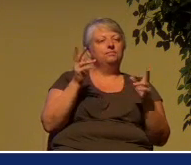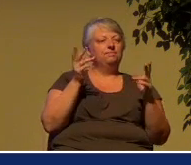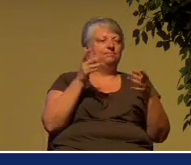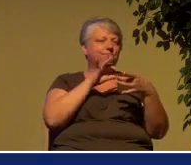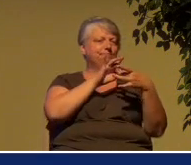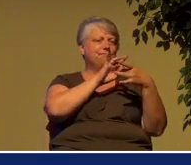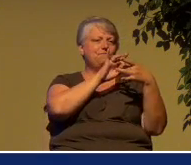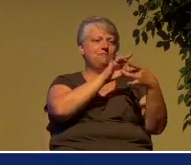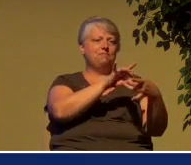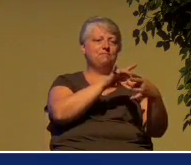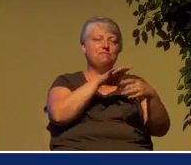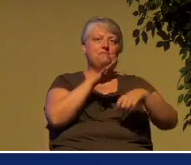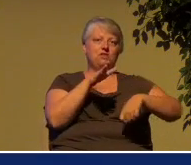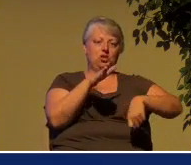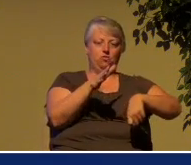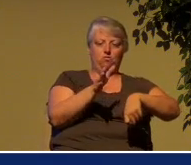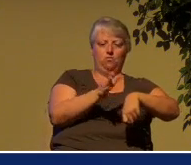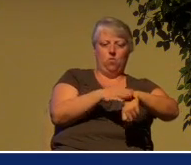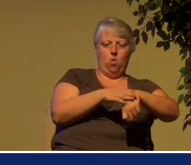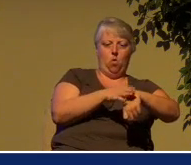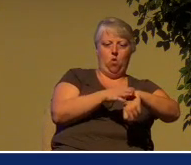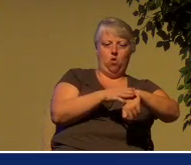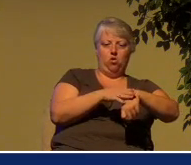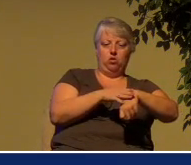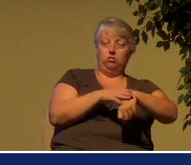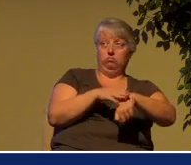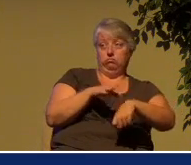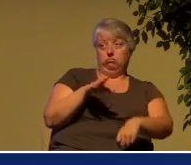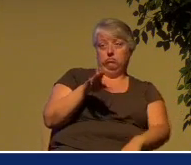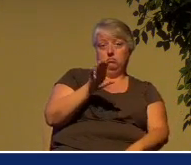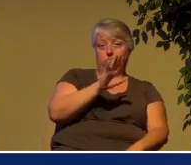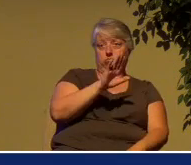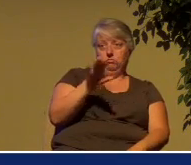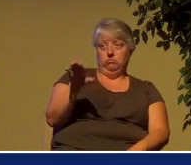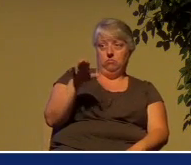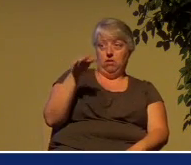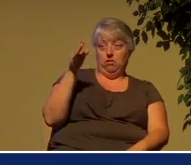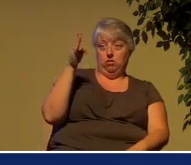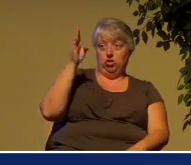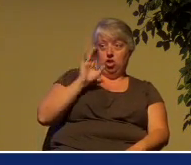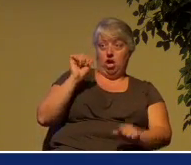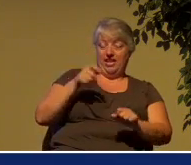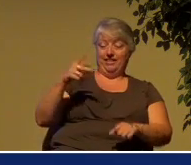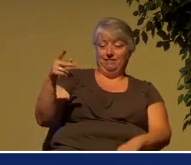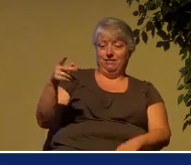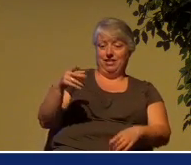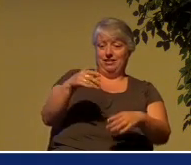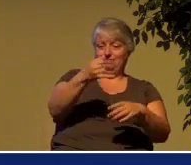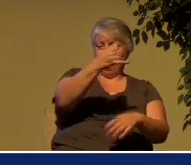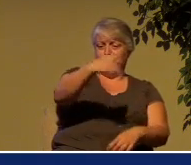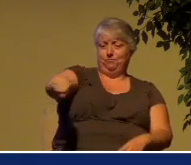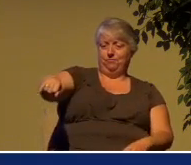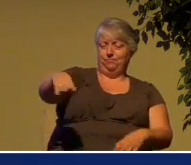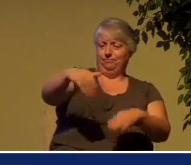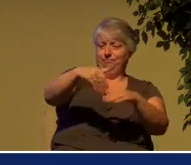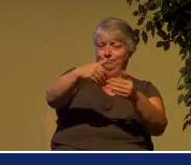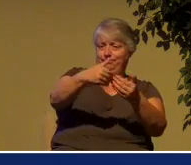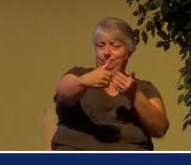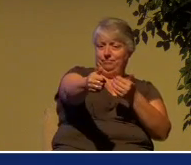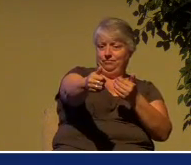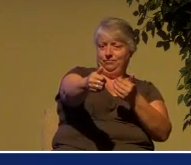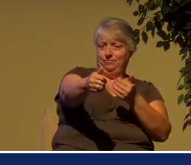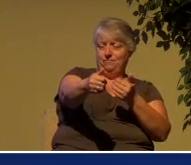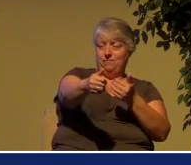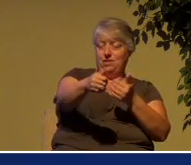if God can cut off Israel for their sin, he can cut you off too, because Israel is the plant